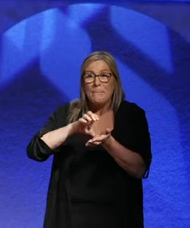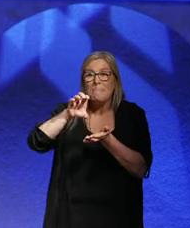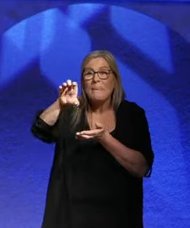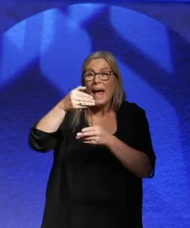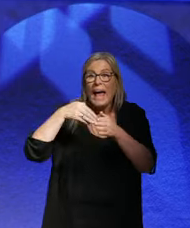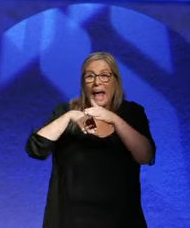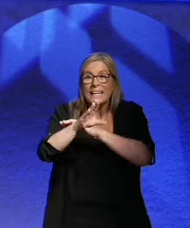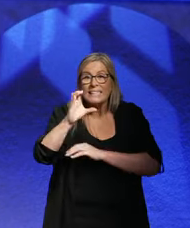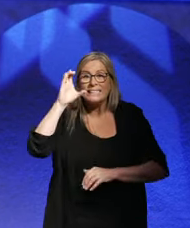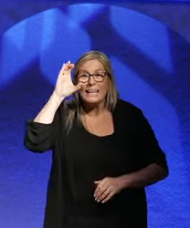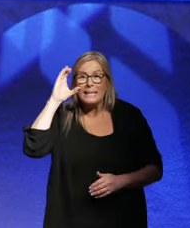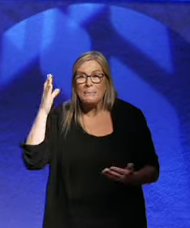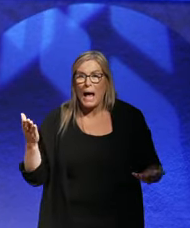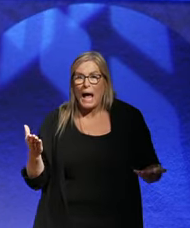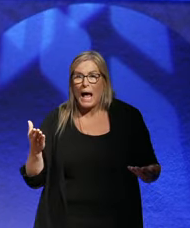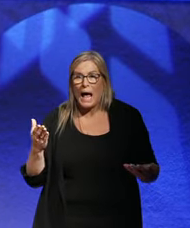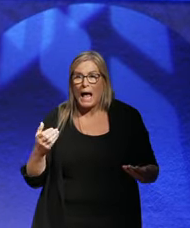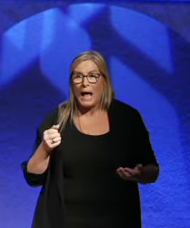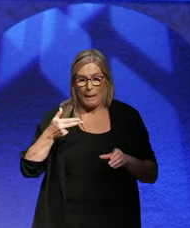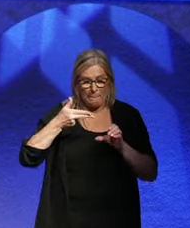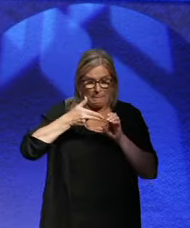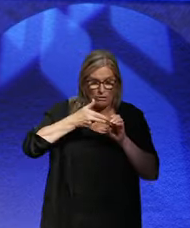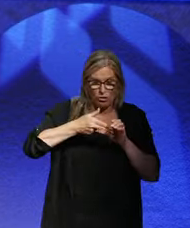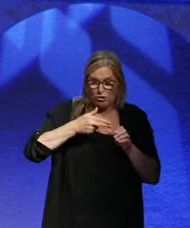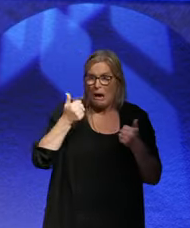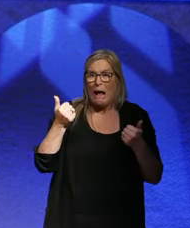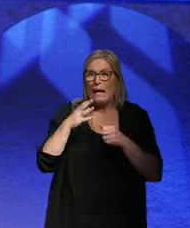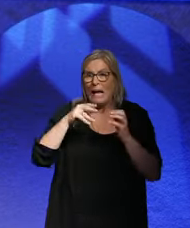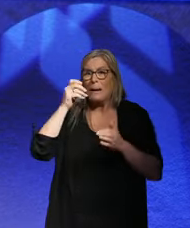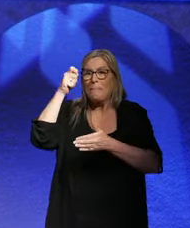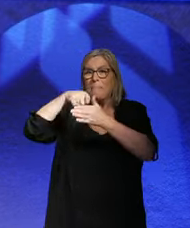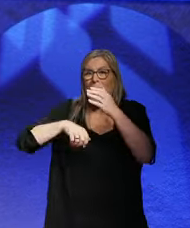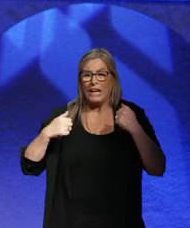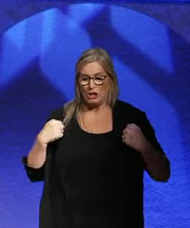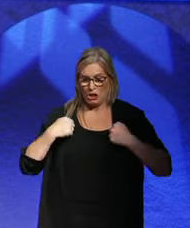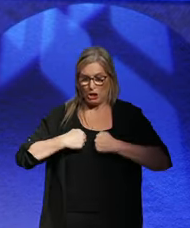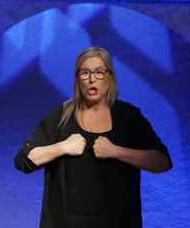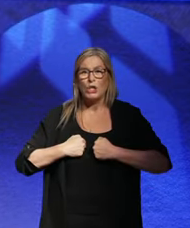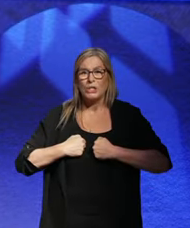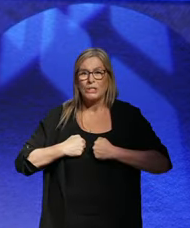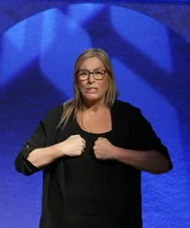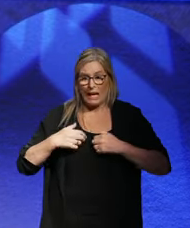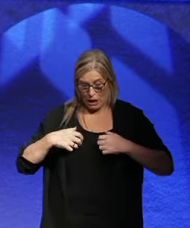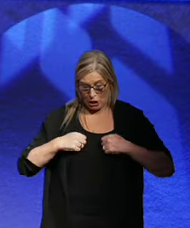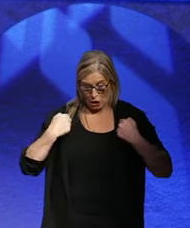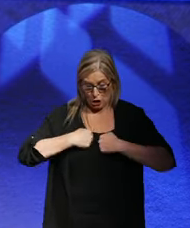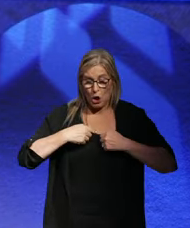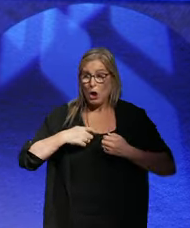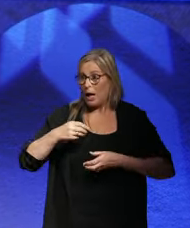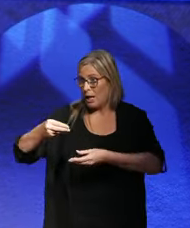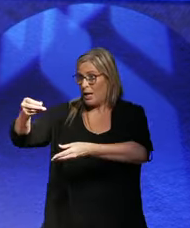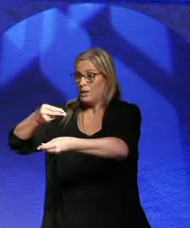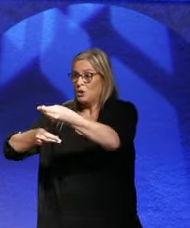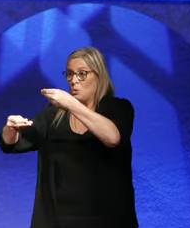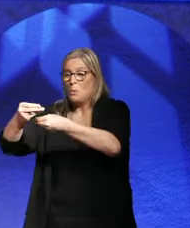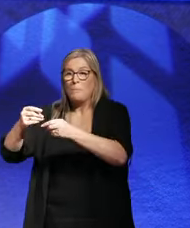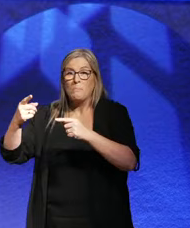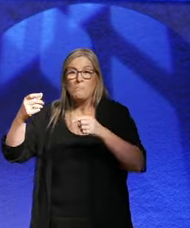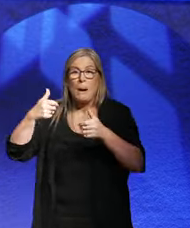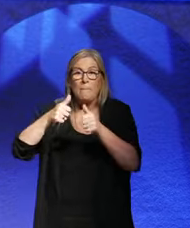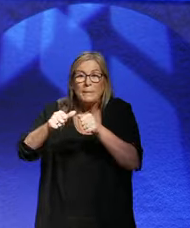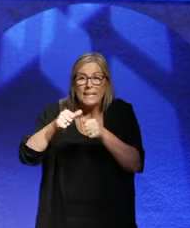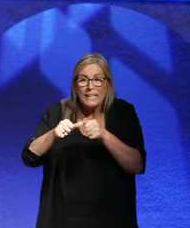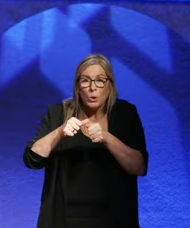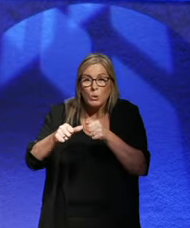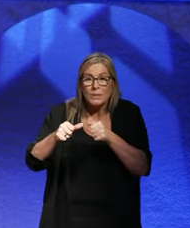A bottle of paraffin bought a shirt. And that shirt could buy some potatoes. Half a pound of butter could pay for a month's rent